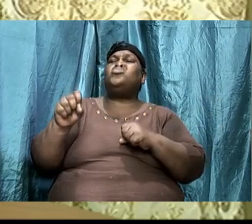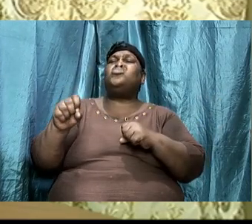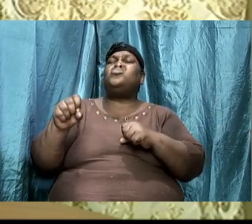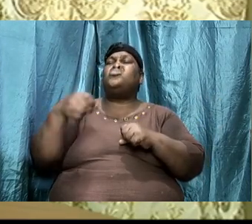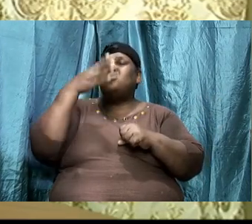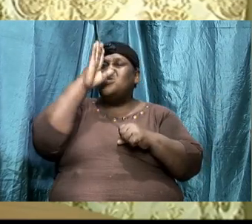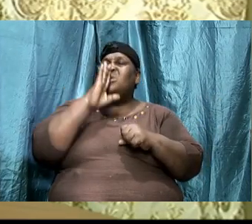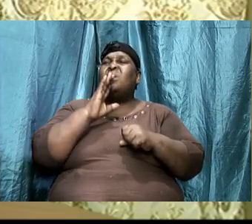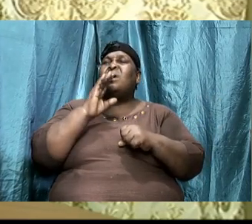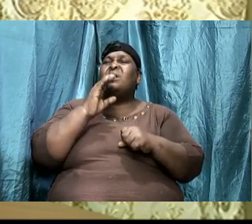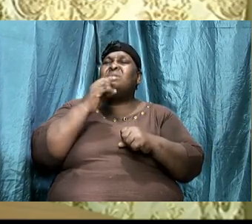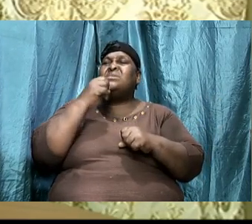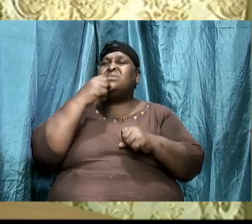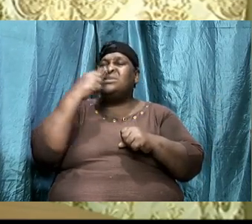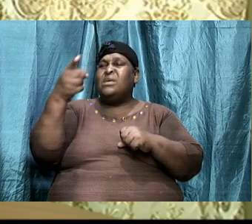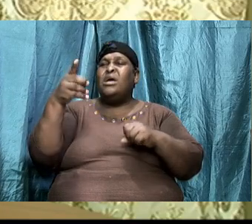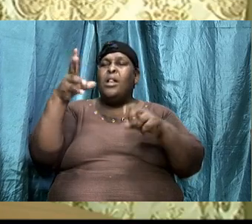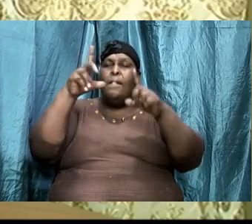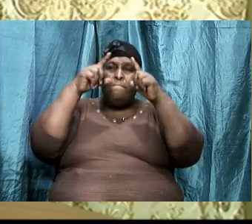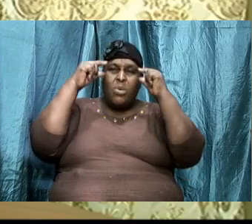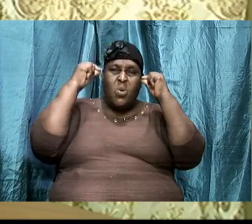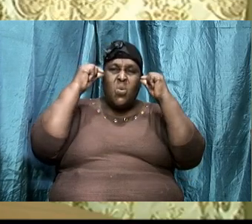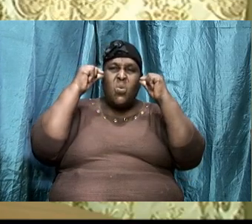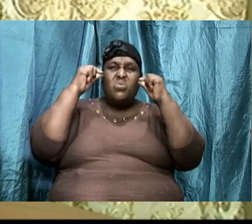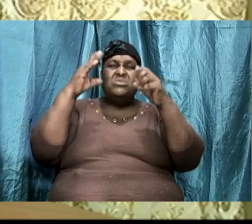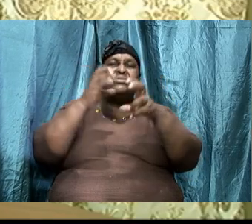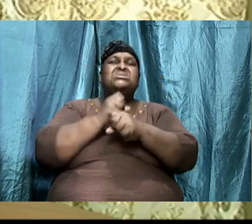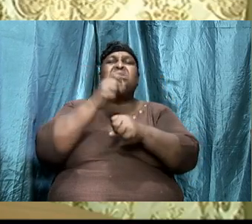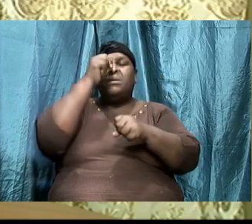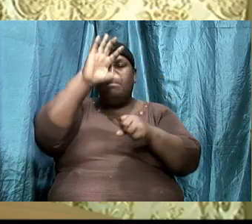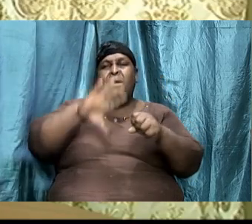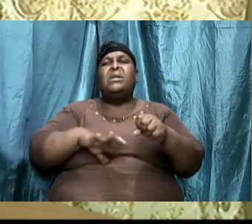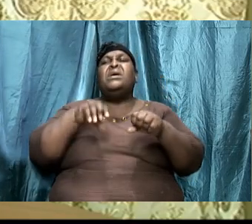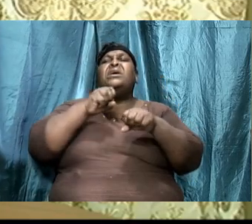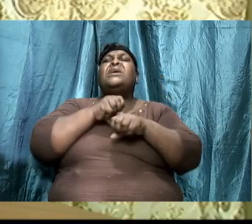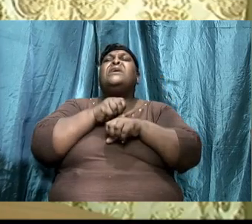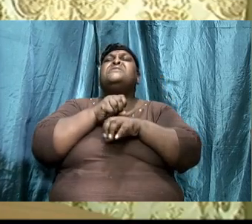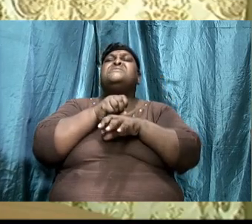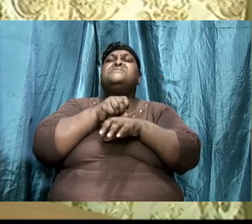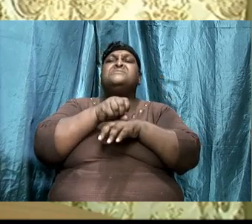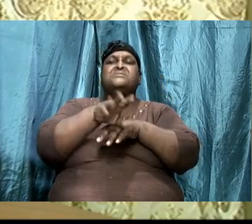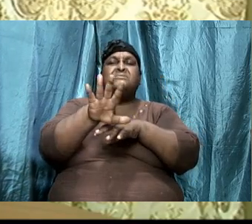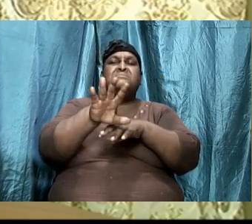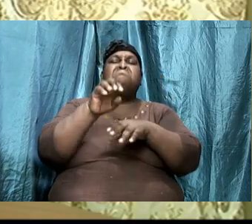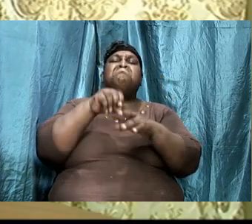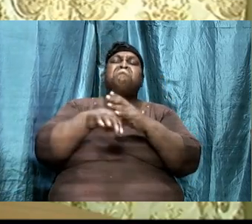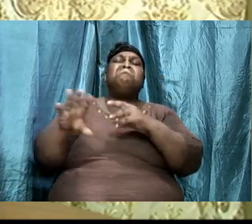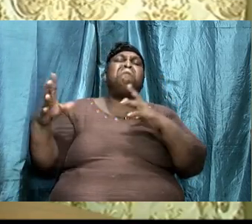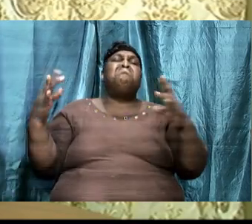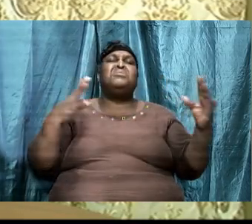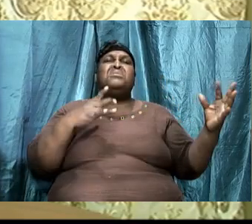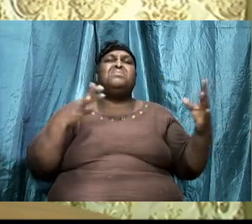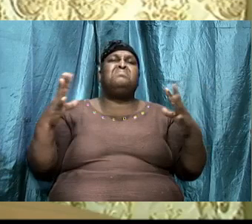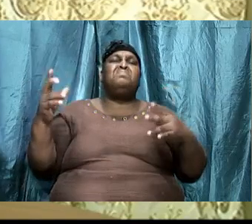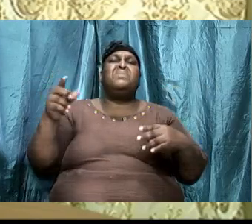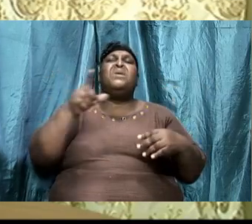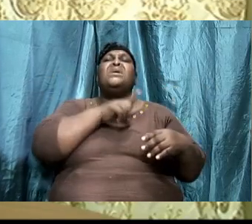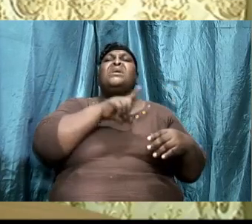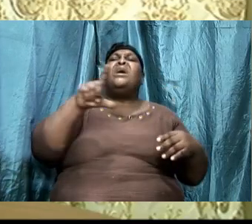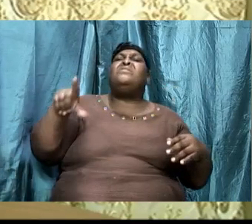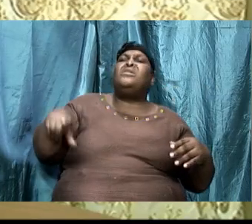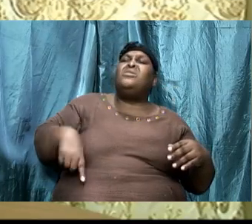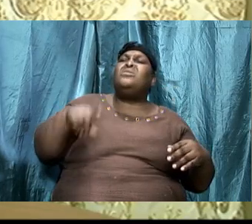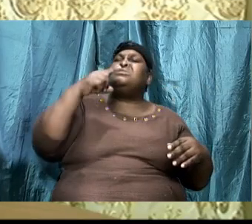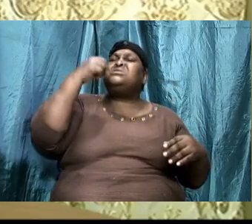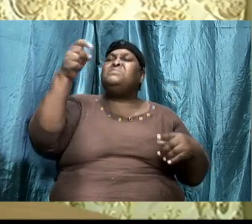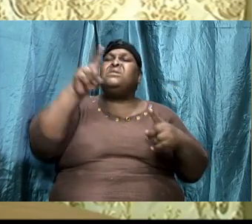men and send them into battle. And the Lord spake